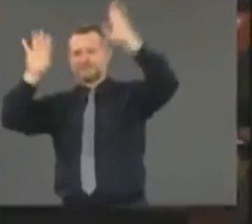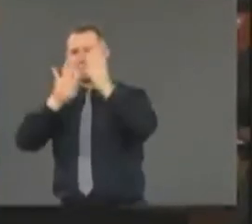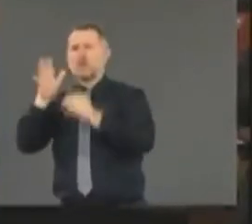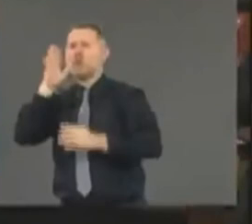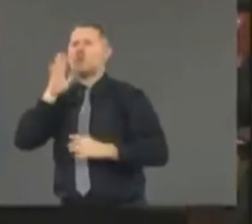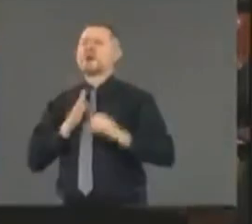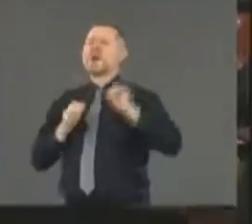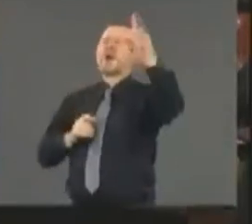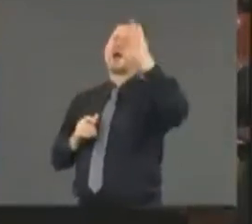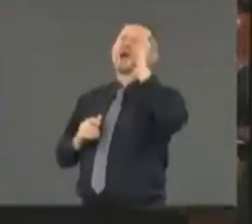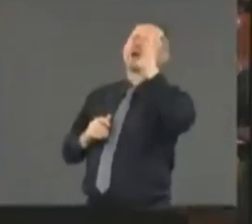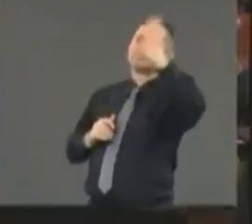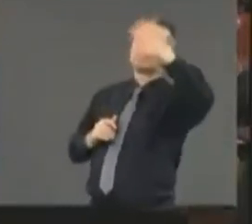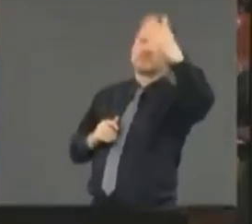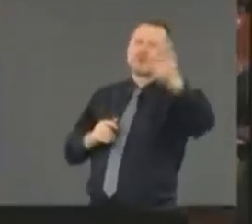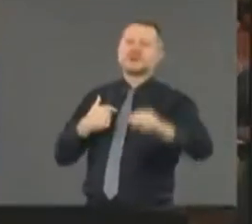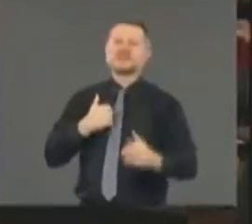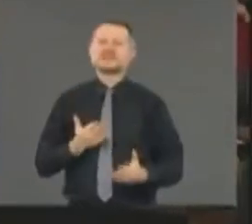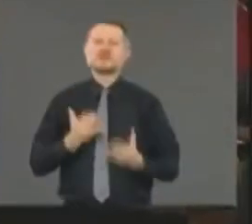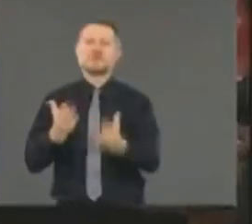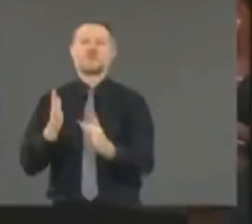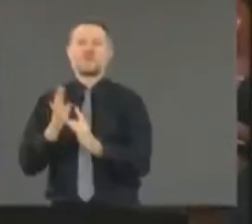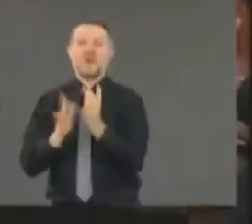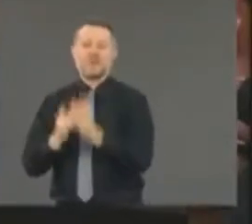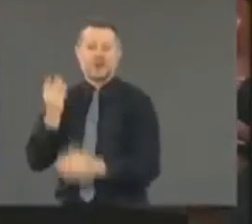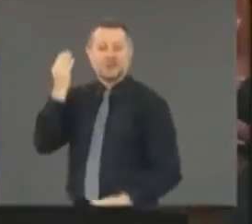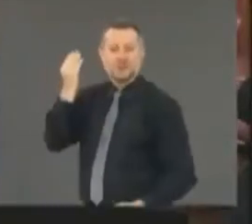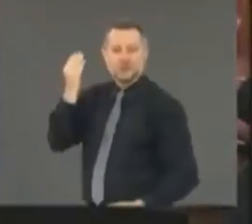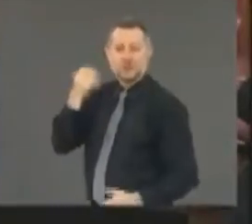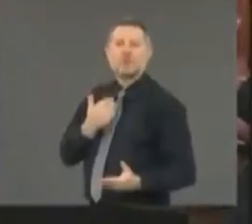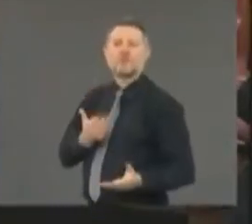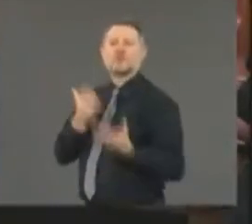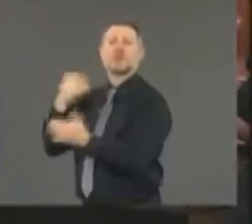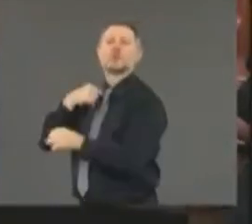I'm taking my Bible. And I'm going back to work.